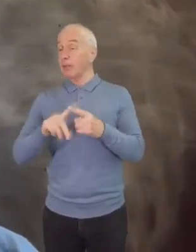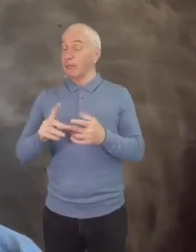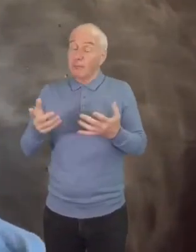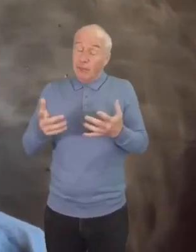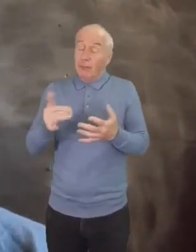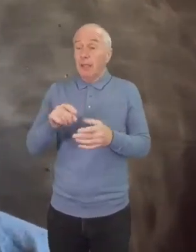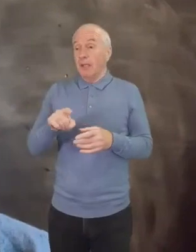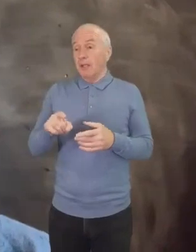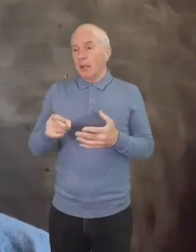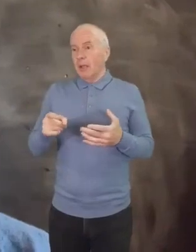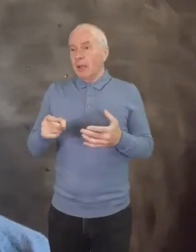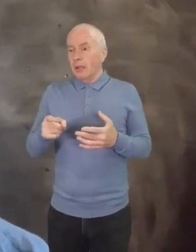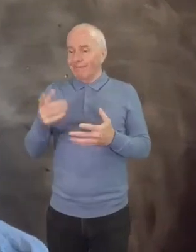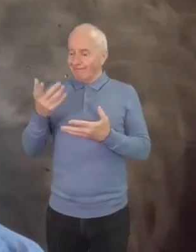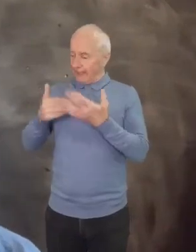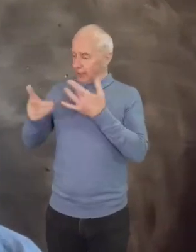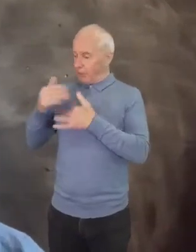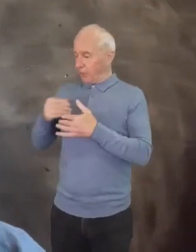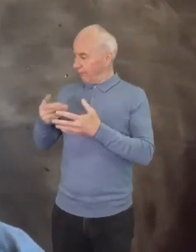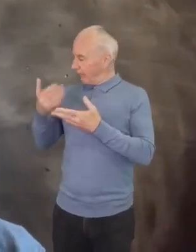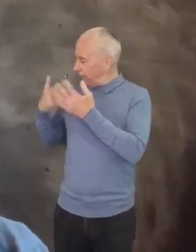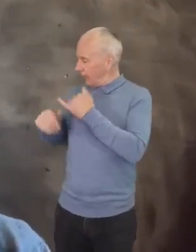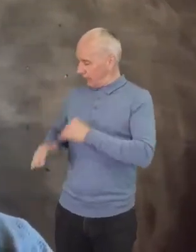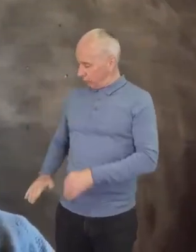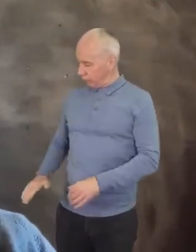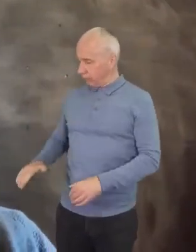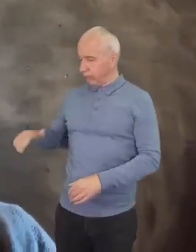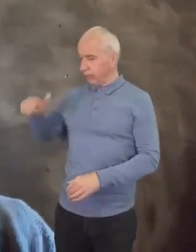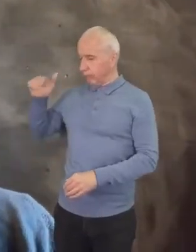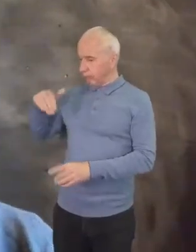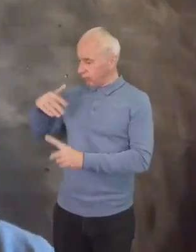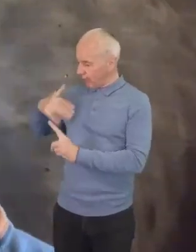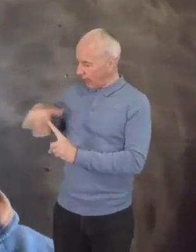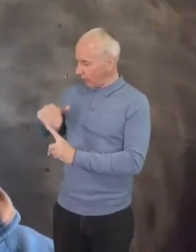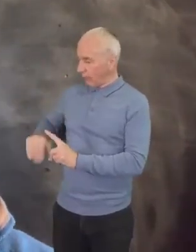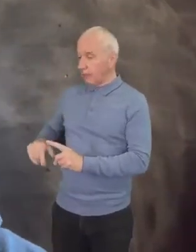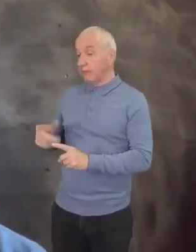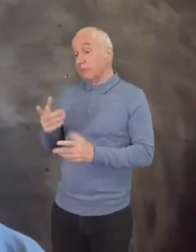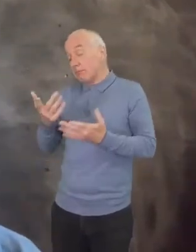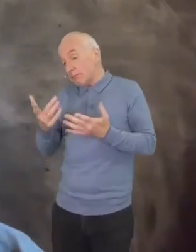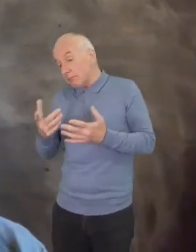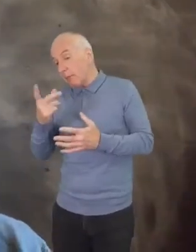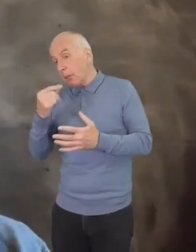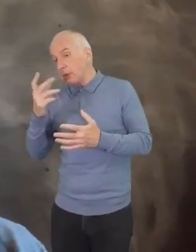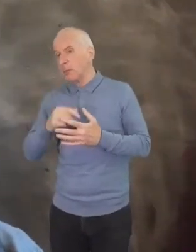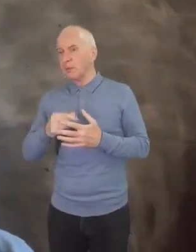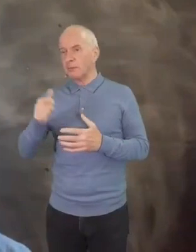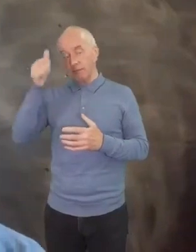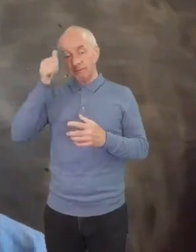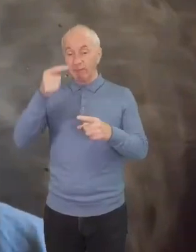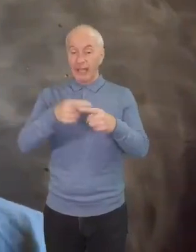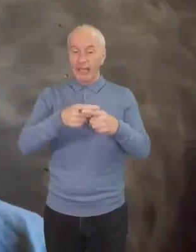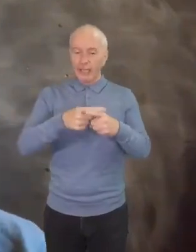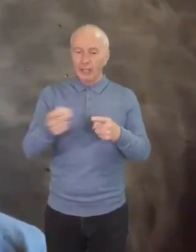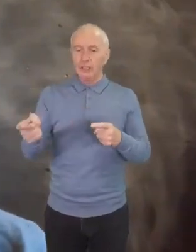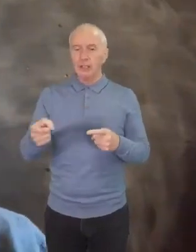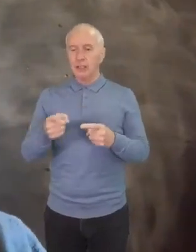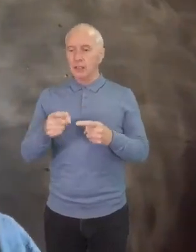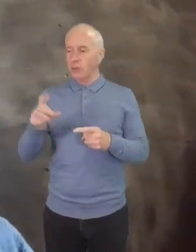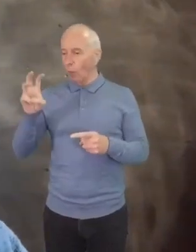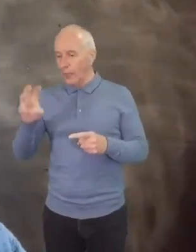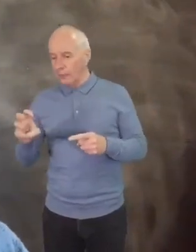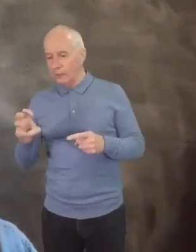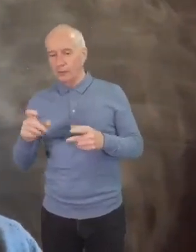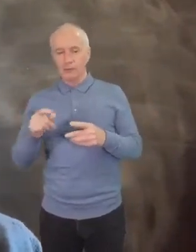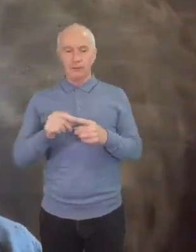refer to people's heritage, if that's helpful or possible. So referring to someone as English, Welsh, Peruvian or Jamaican,